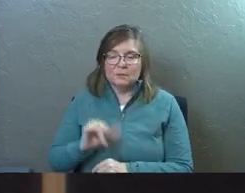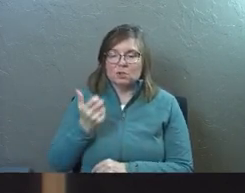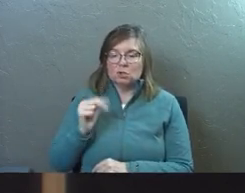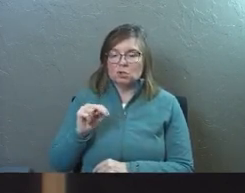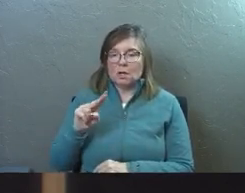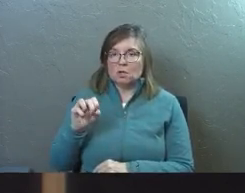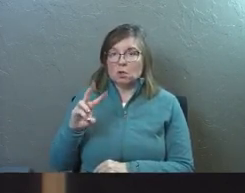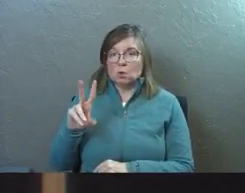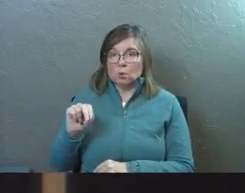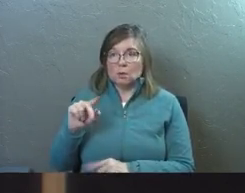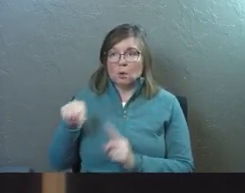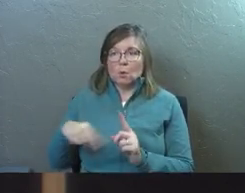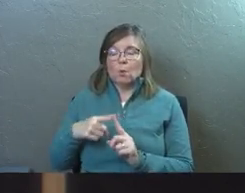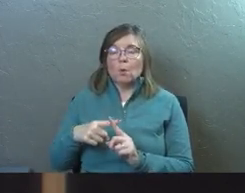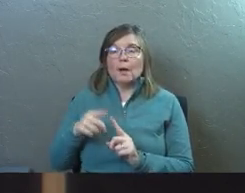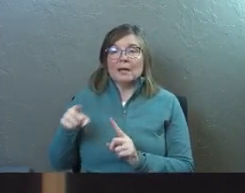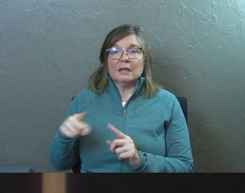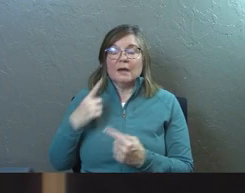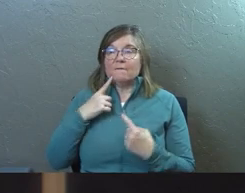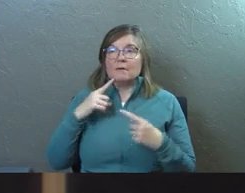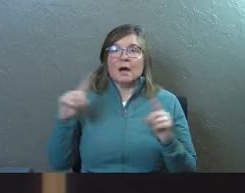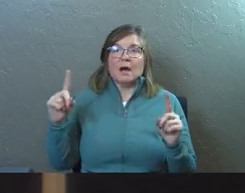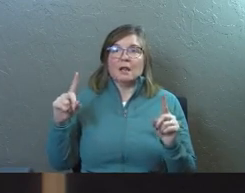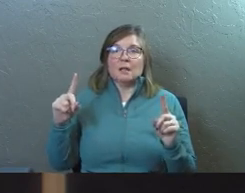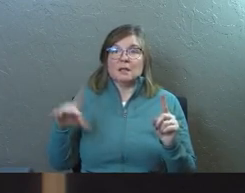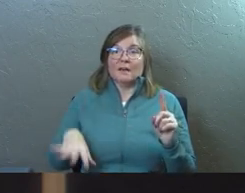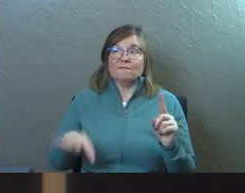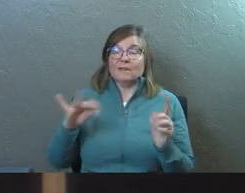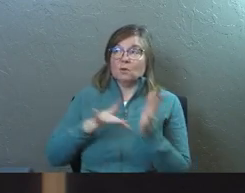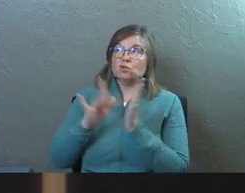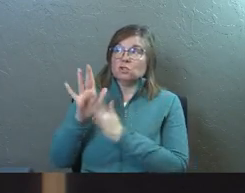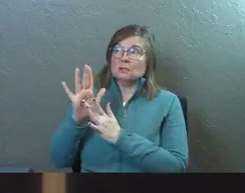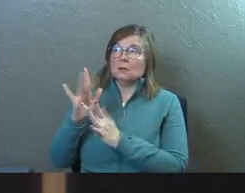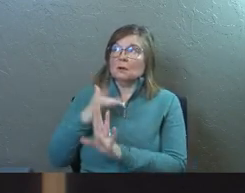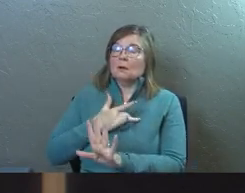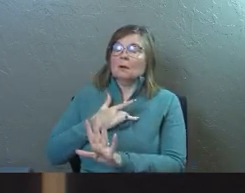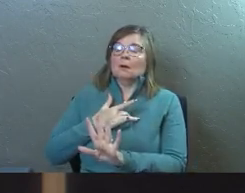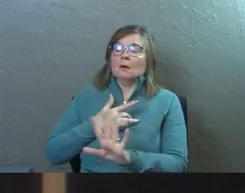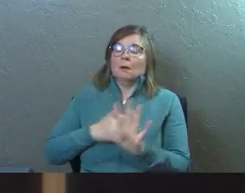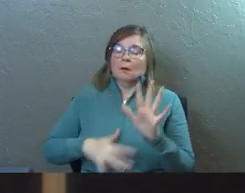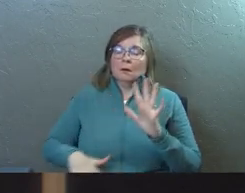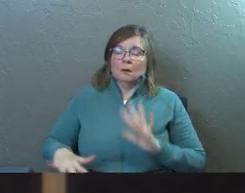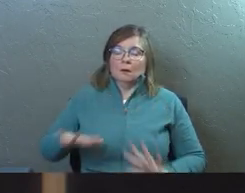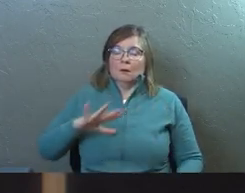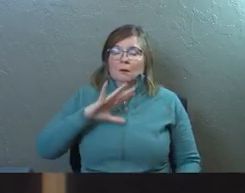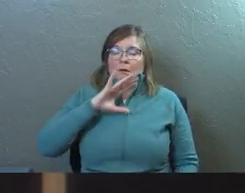John Newton, even when he finally found Jesus Christ and converted,